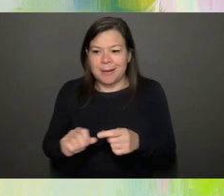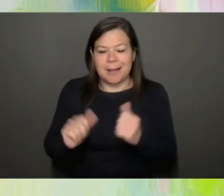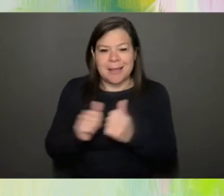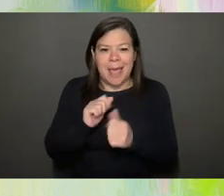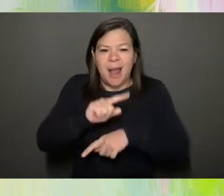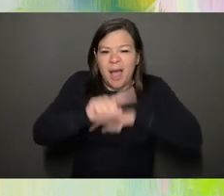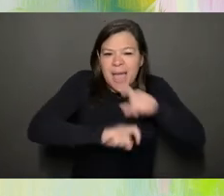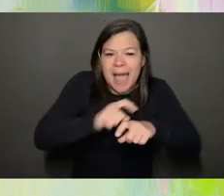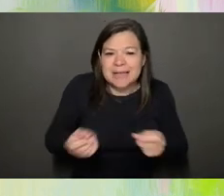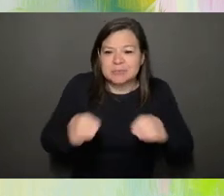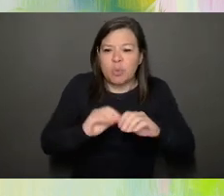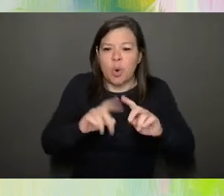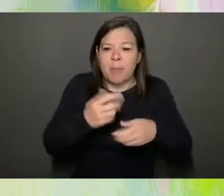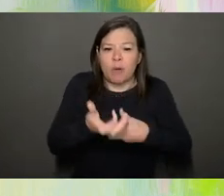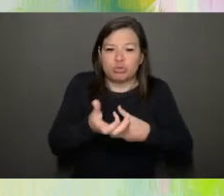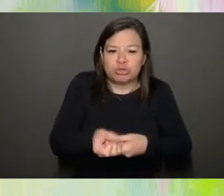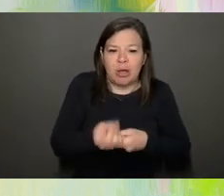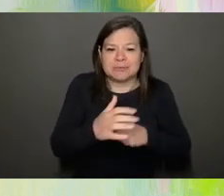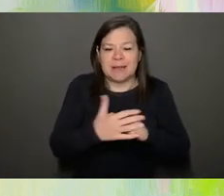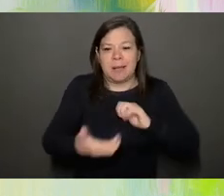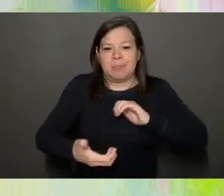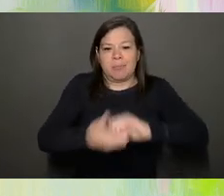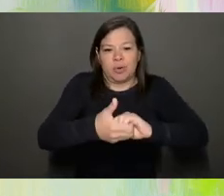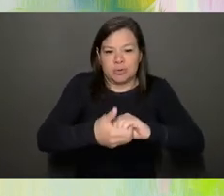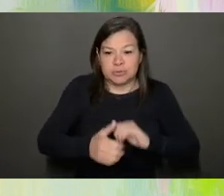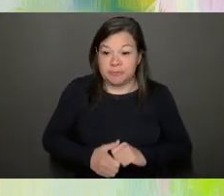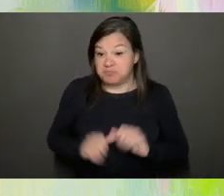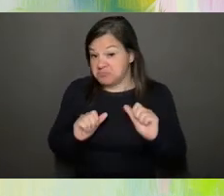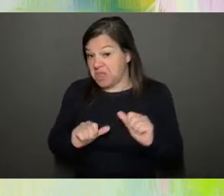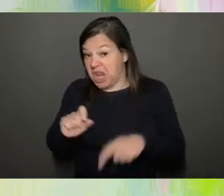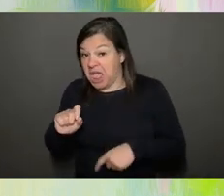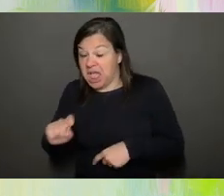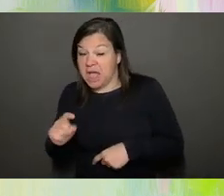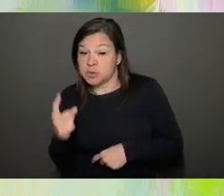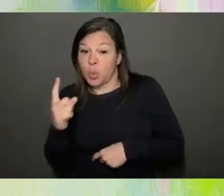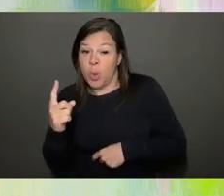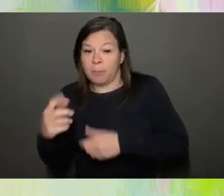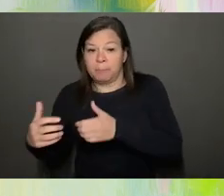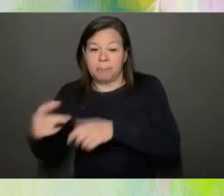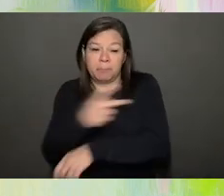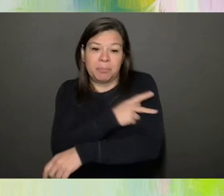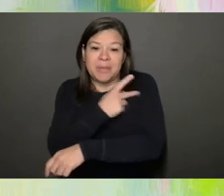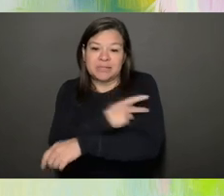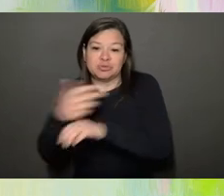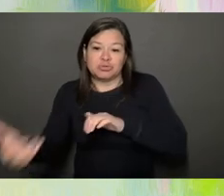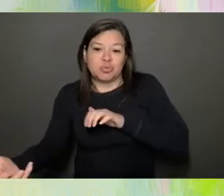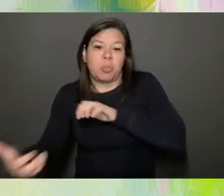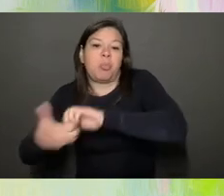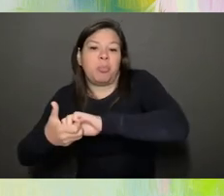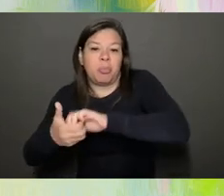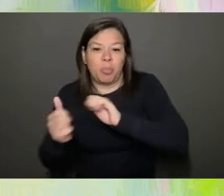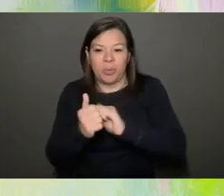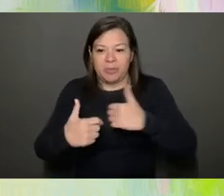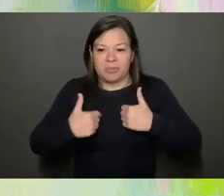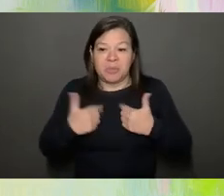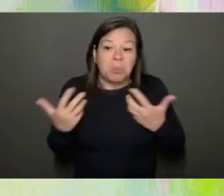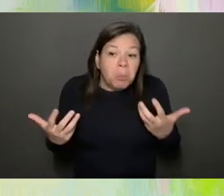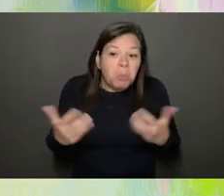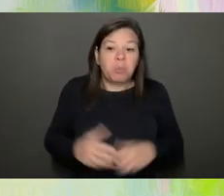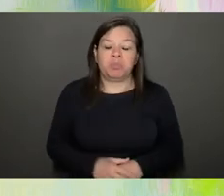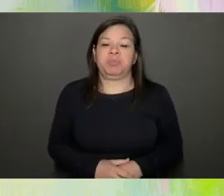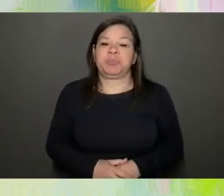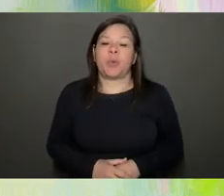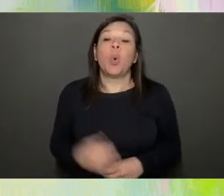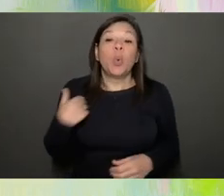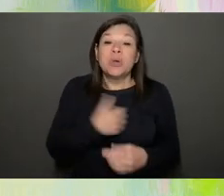trust and partnership? Can I ask one patient to partner with me on this? So I think sometimes we try to go really big, but most of